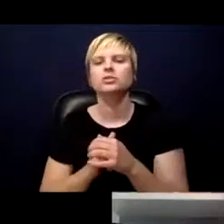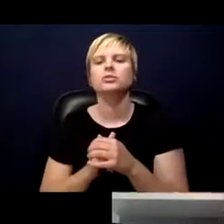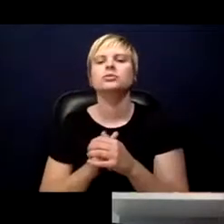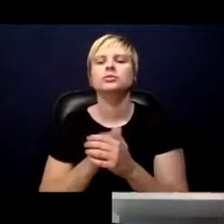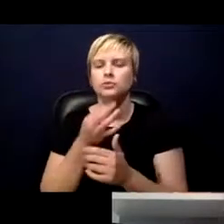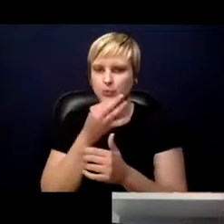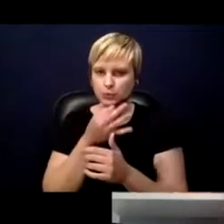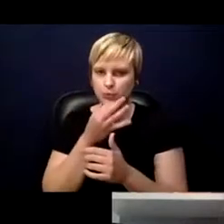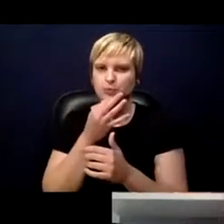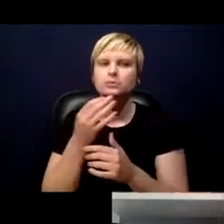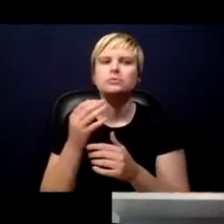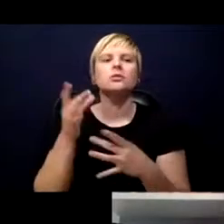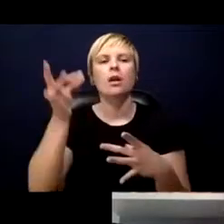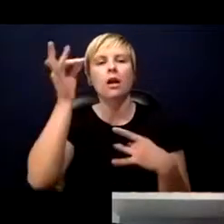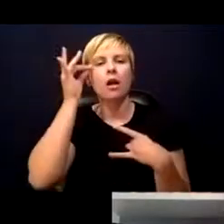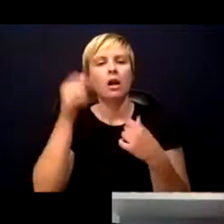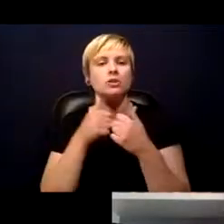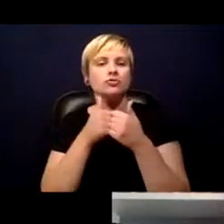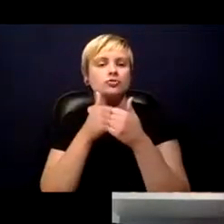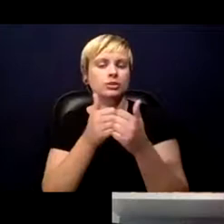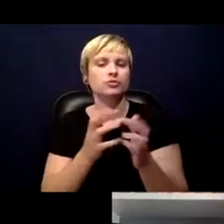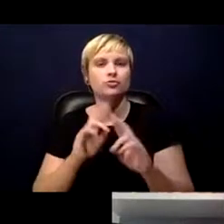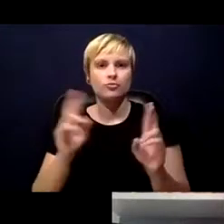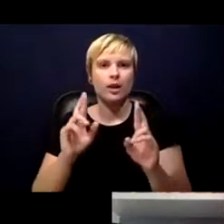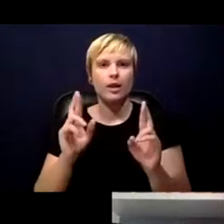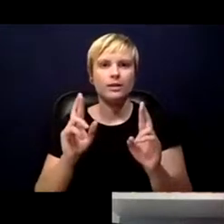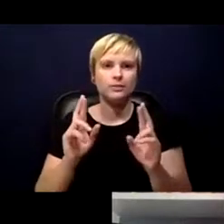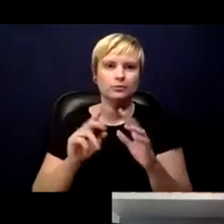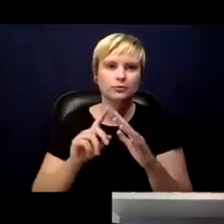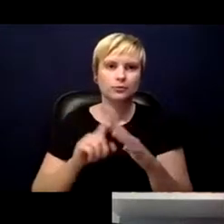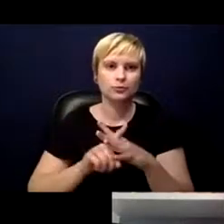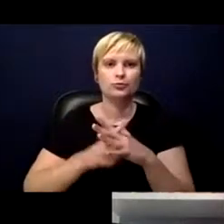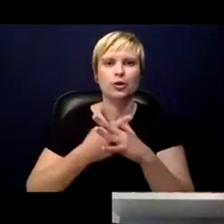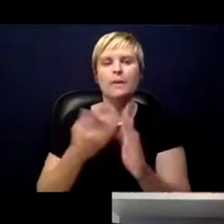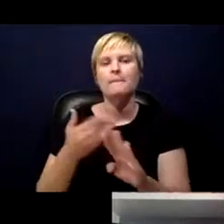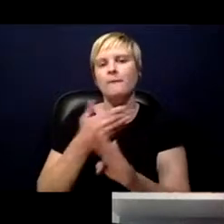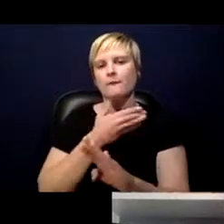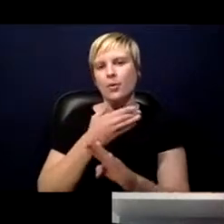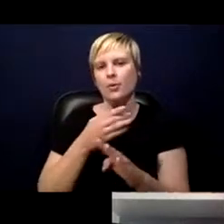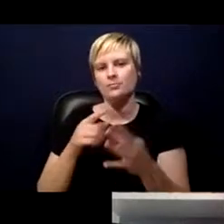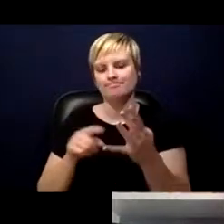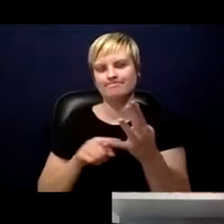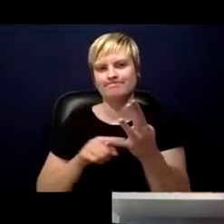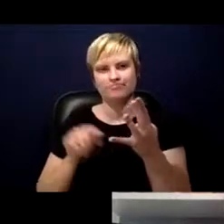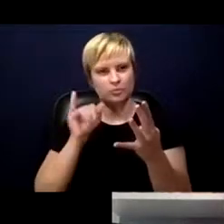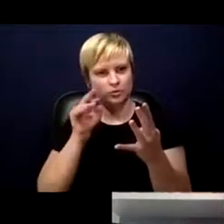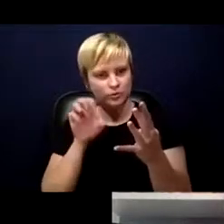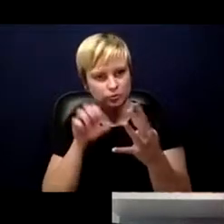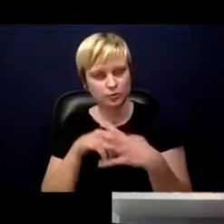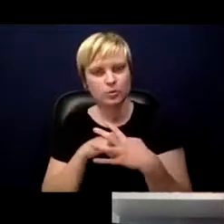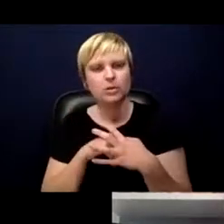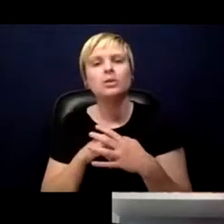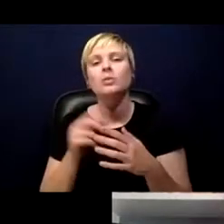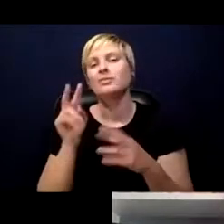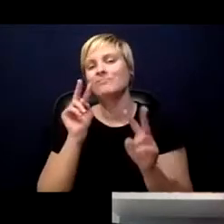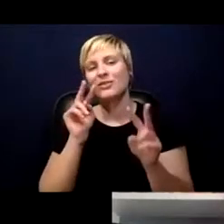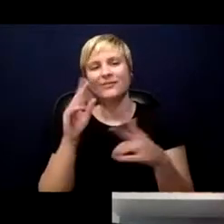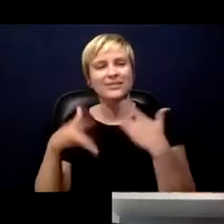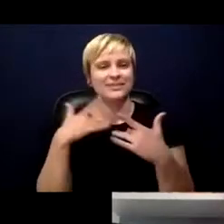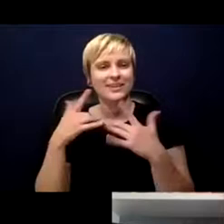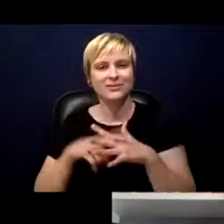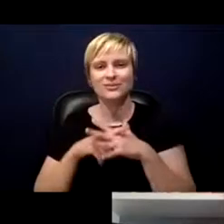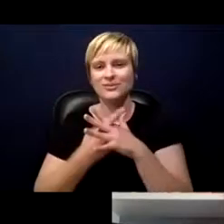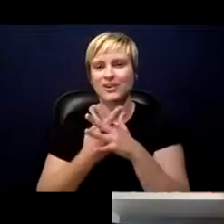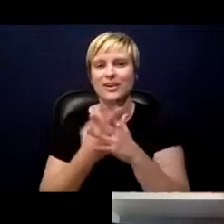tracers ready to go before the system launches at the end of the month and we are looking forward to getting started and helping you reopen the